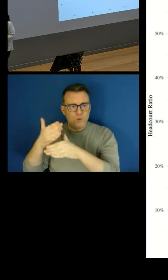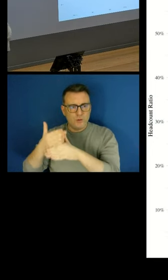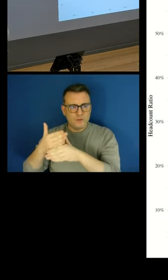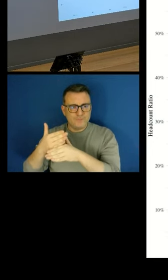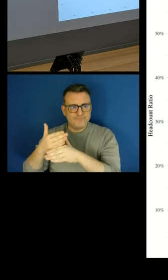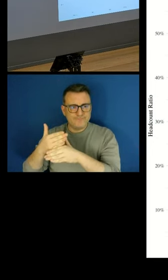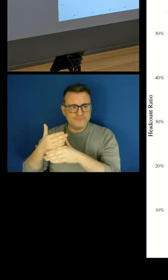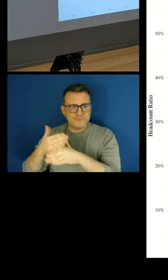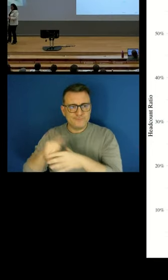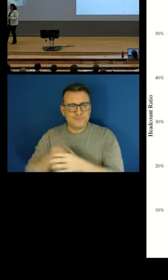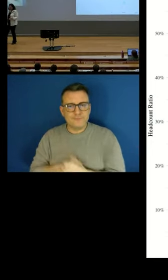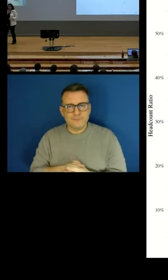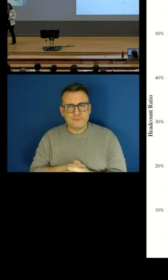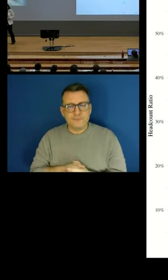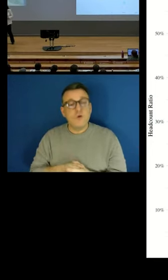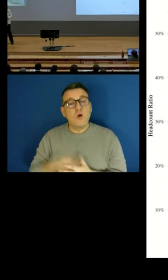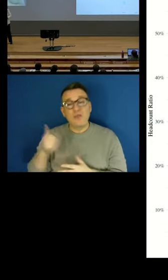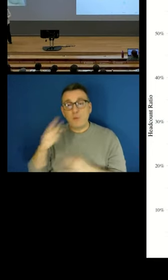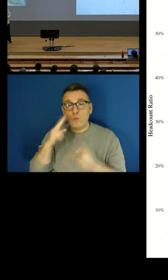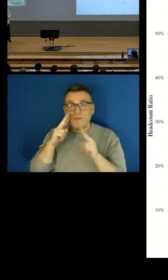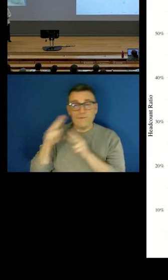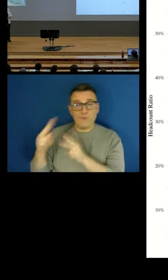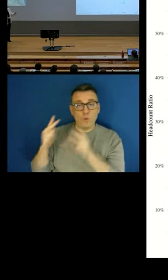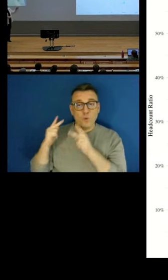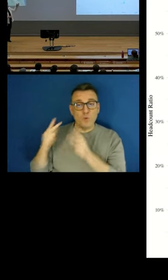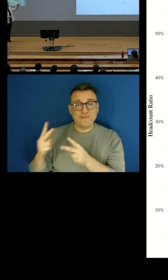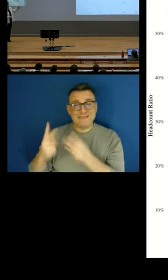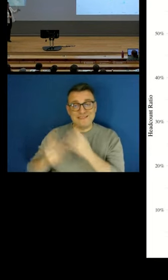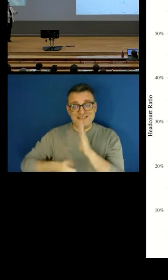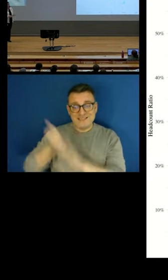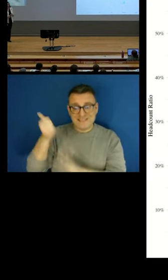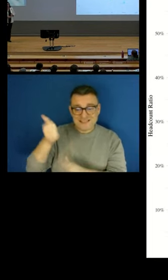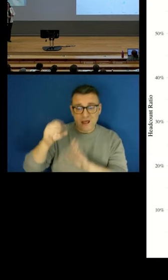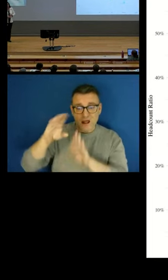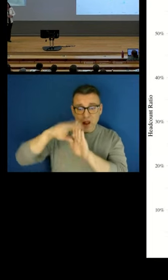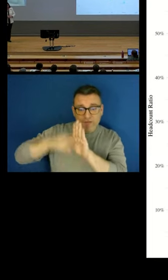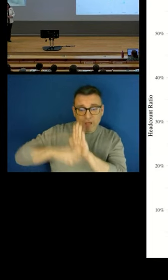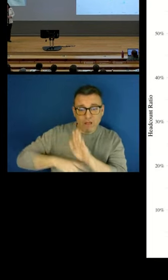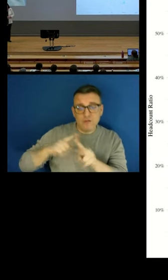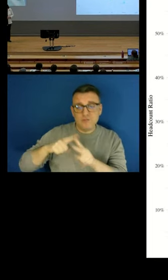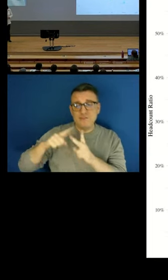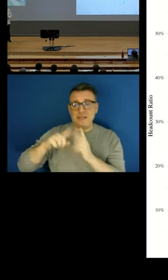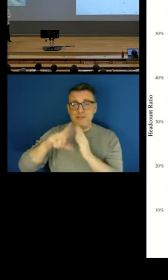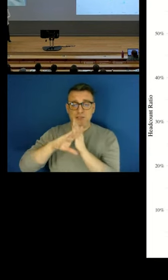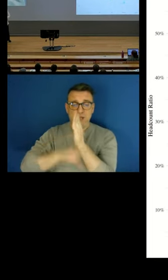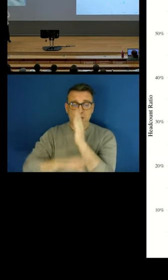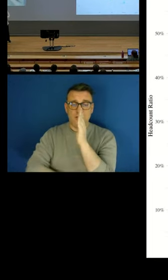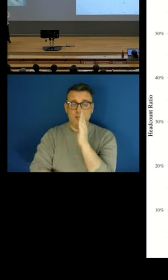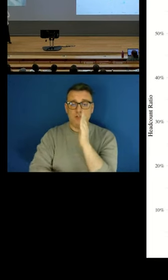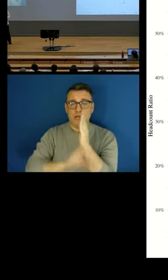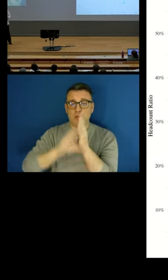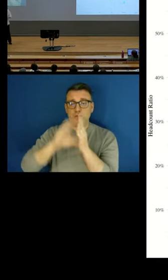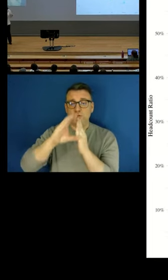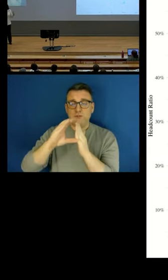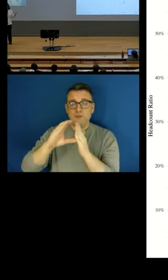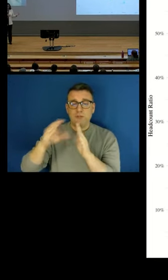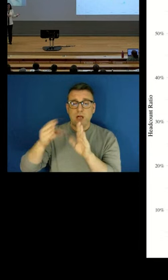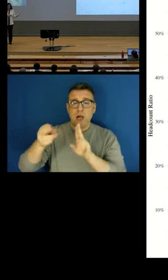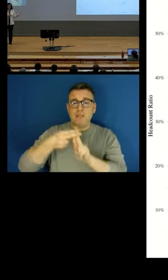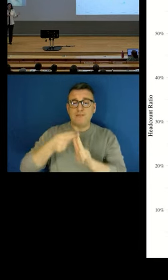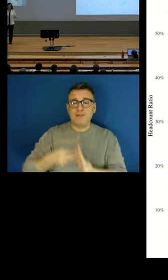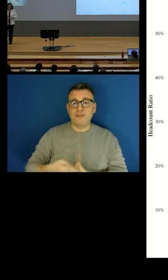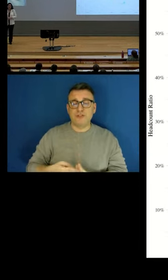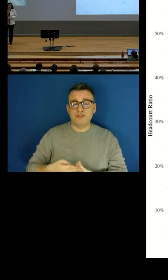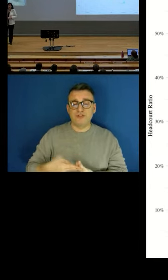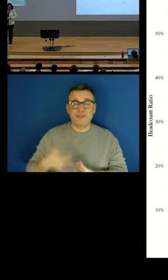at skill levels and socioeconomic classifications. There are no surprises in these results. So again, more